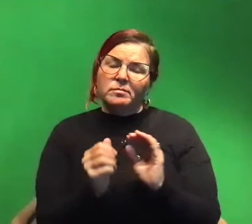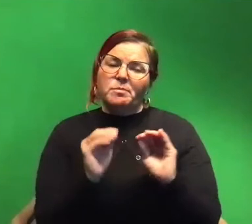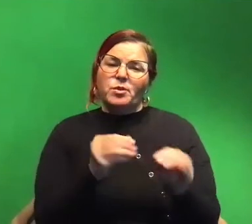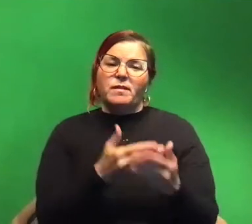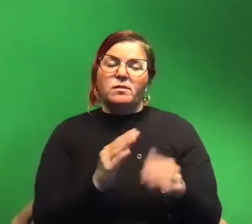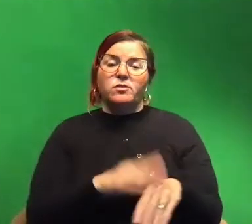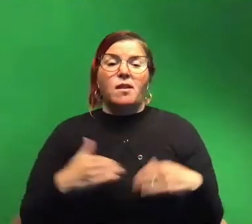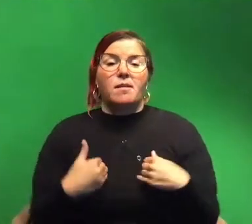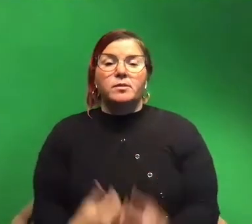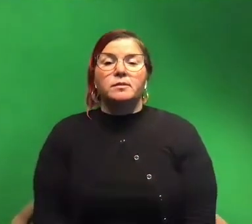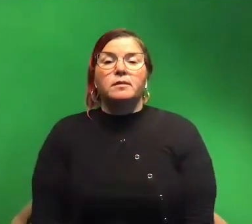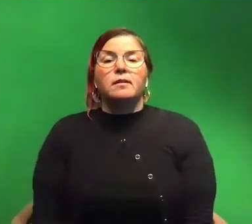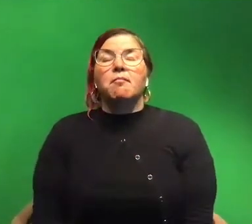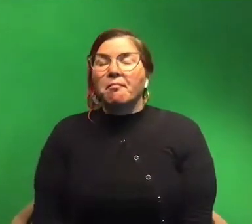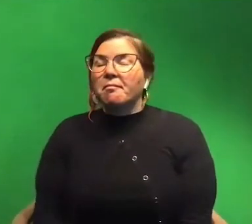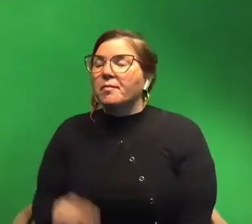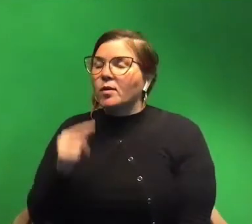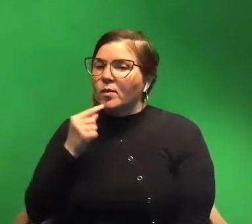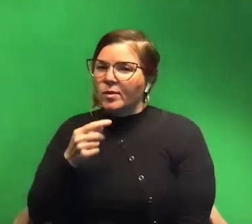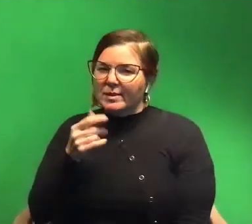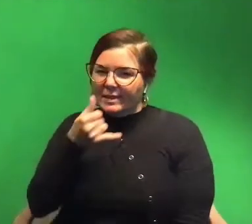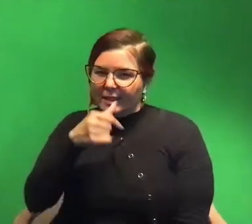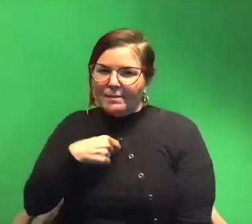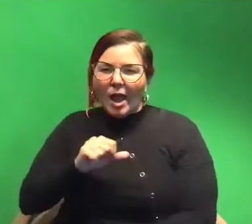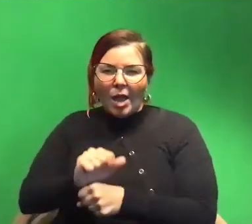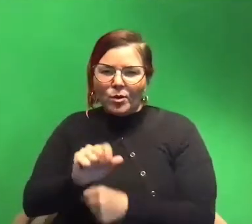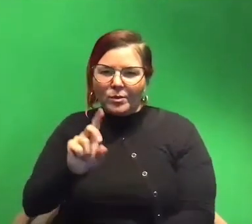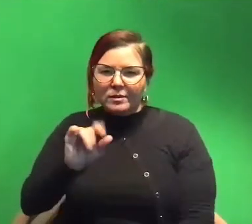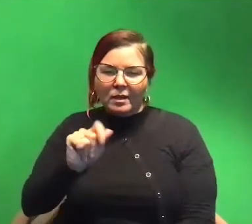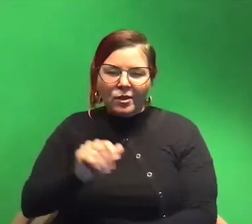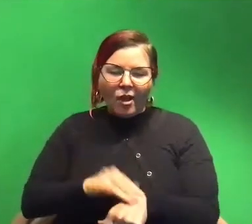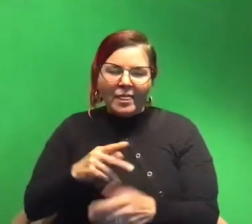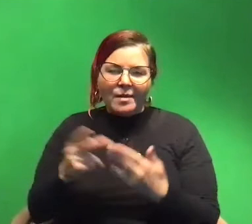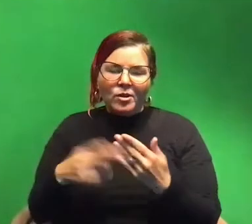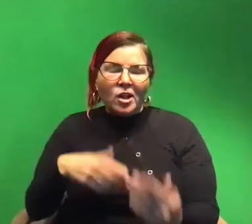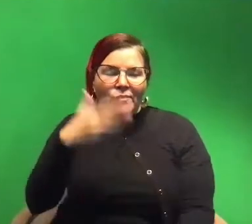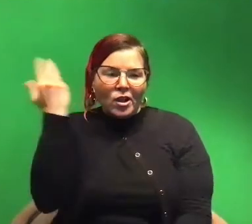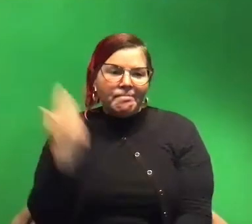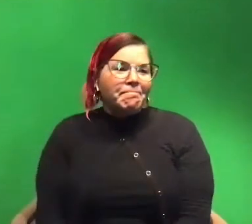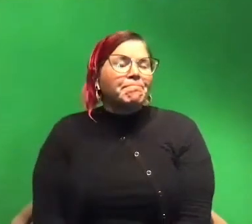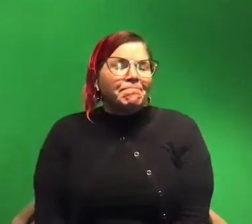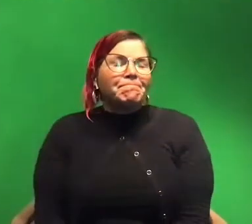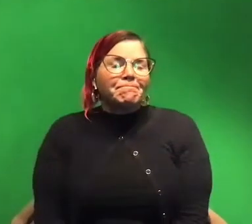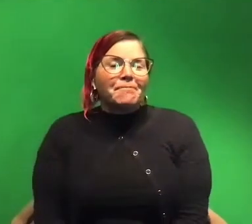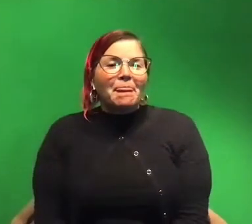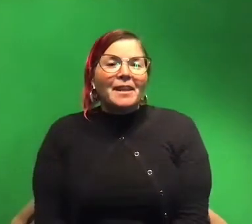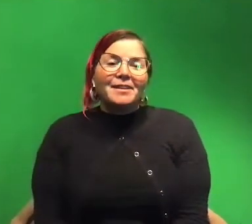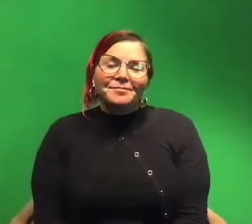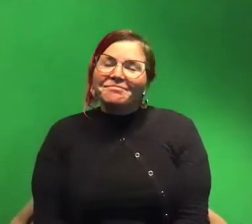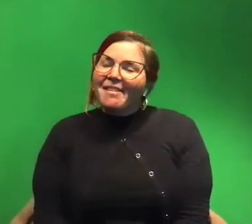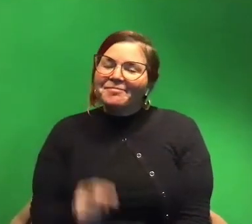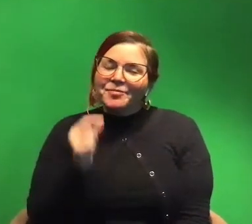well i silly me i worked with diana on that i just forgot okay cool